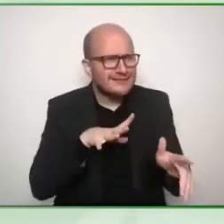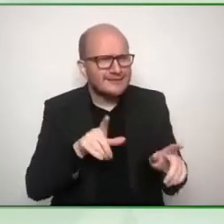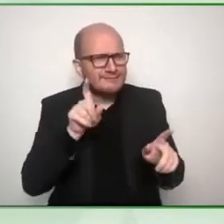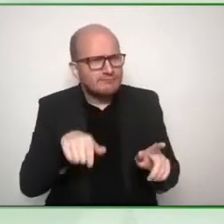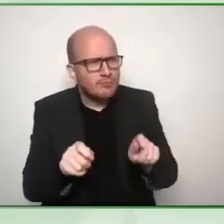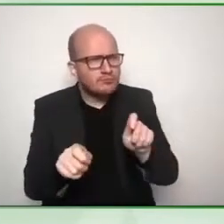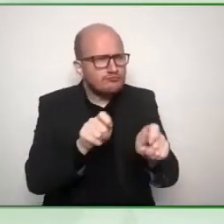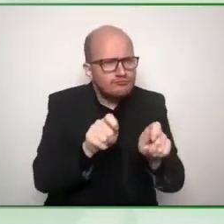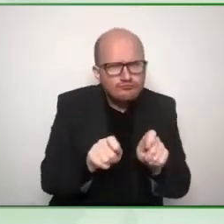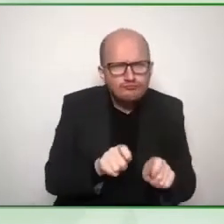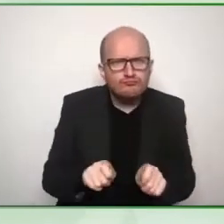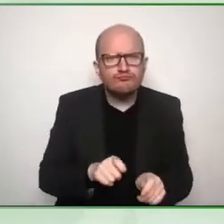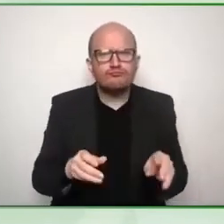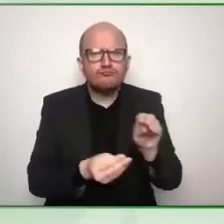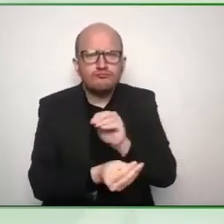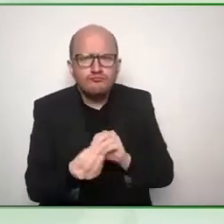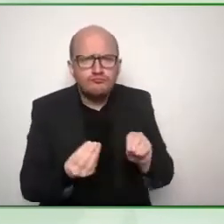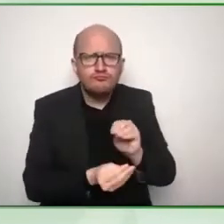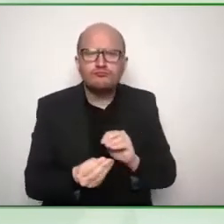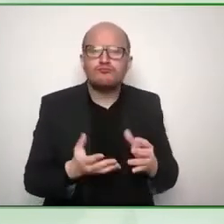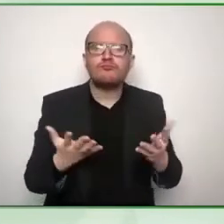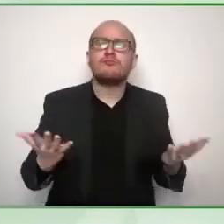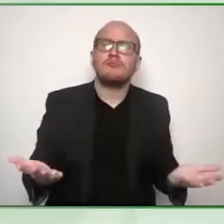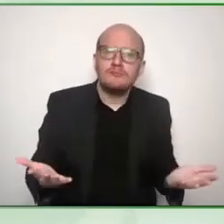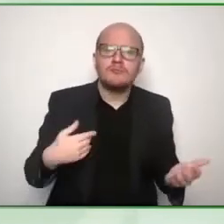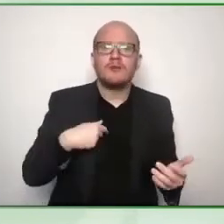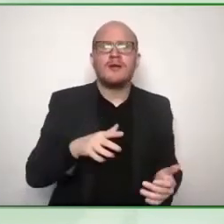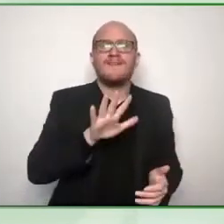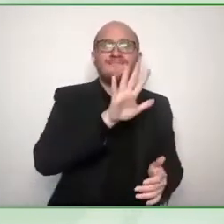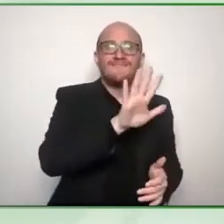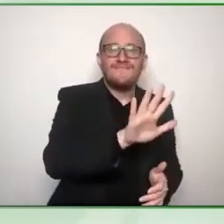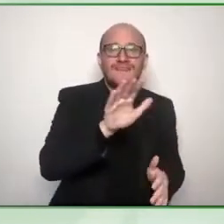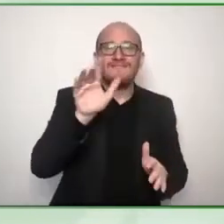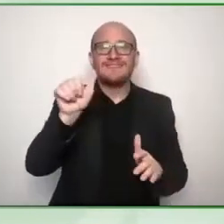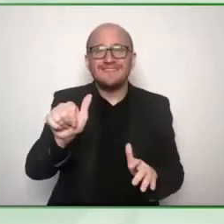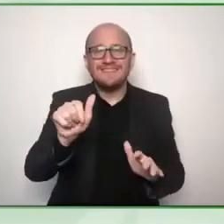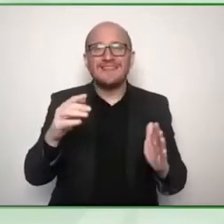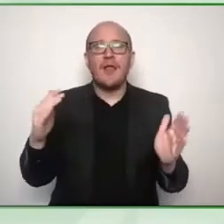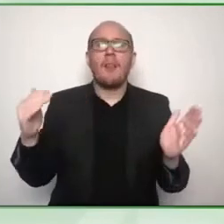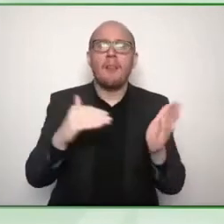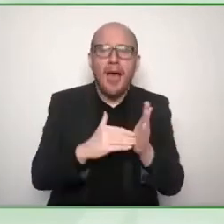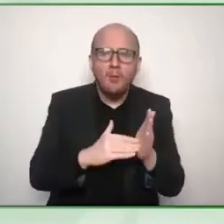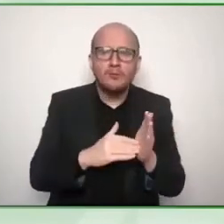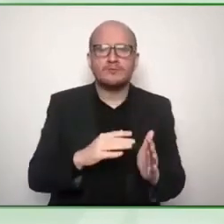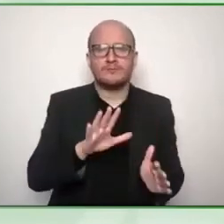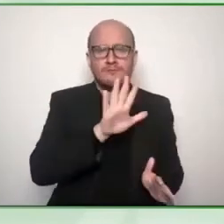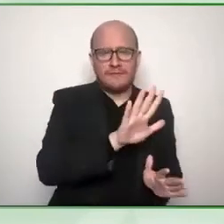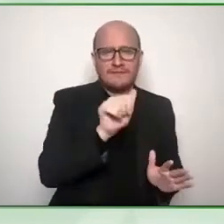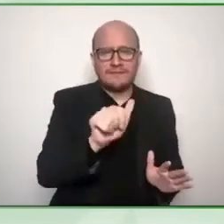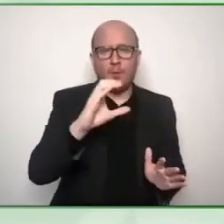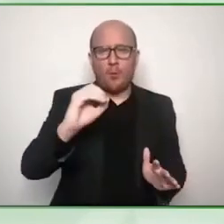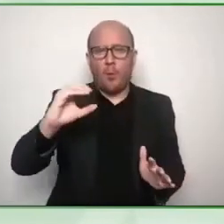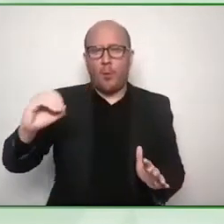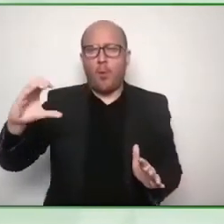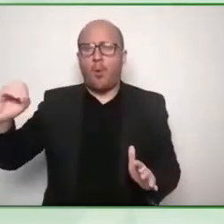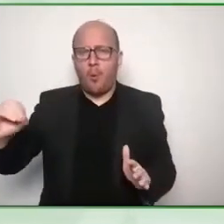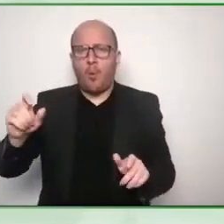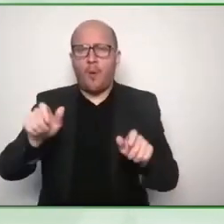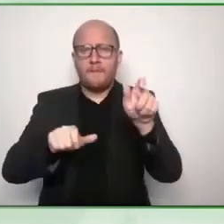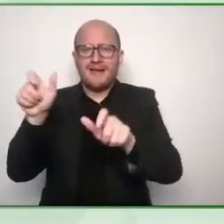in excess of a thousand people with disability um across the state uh over a thousand public servants